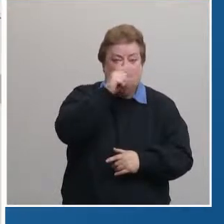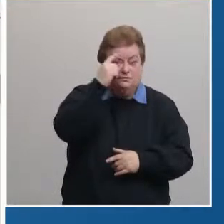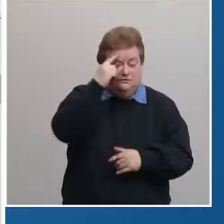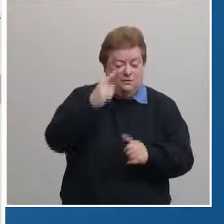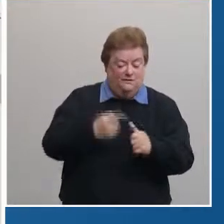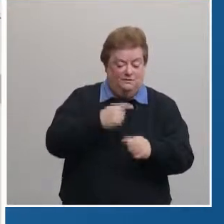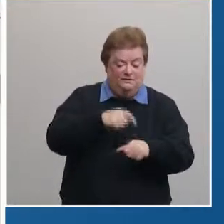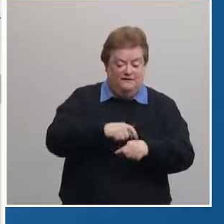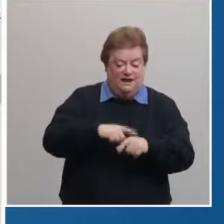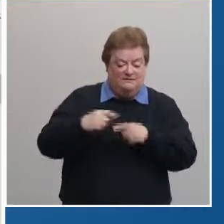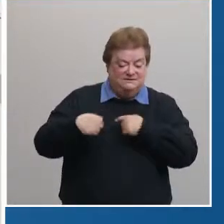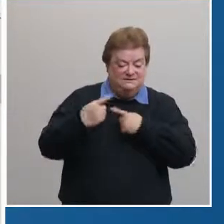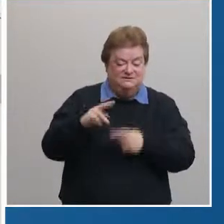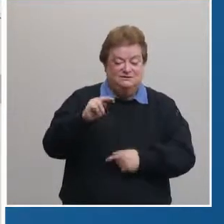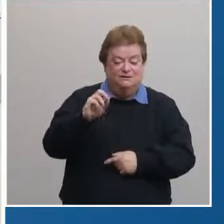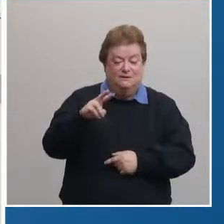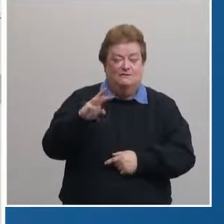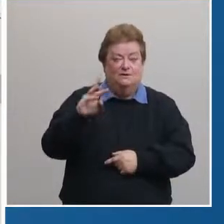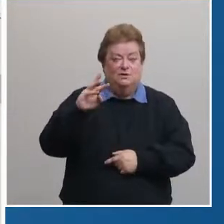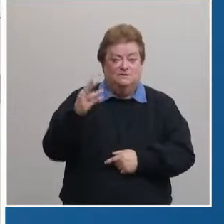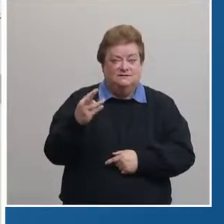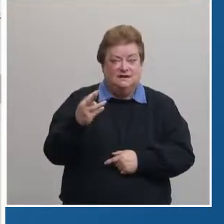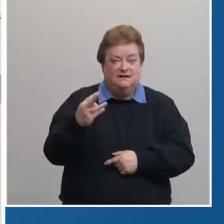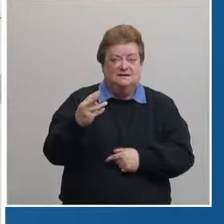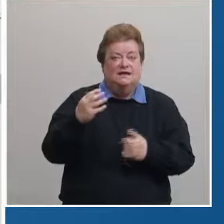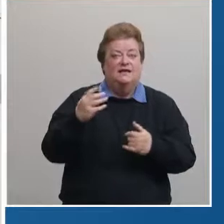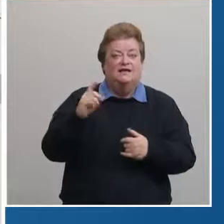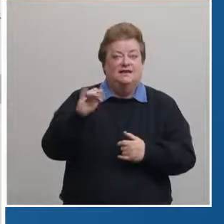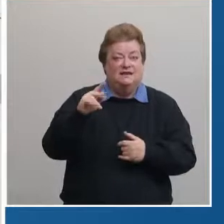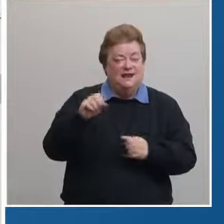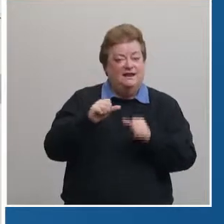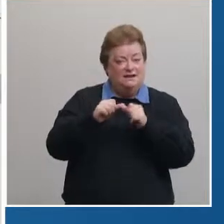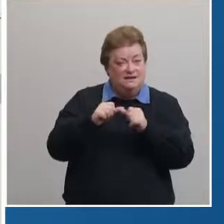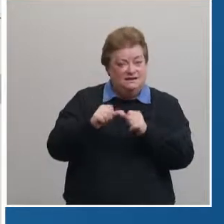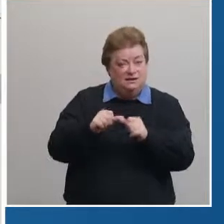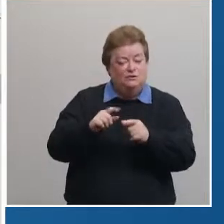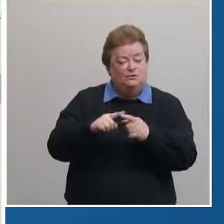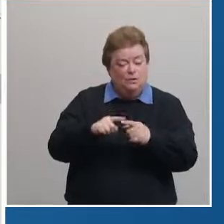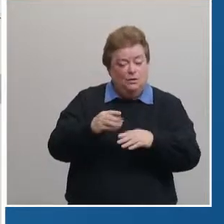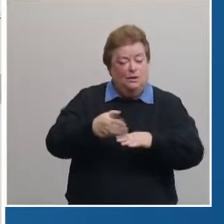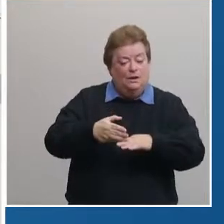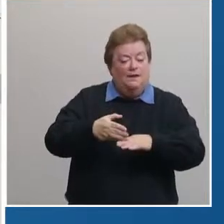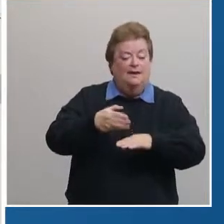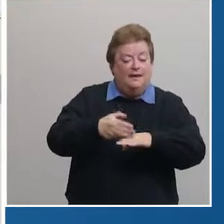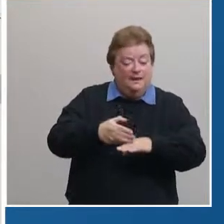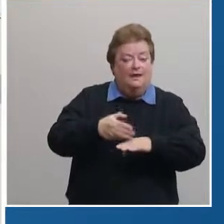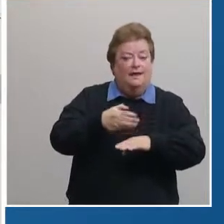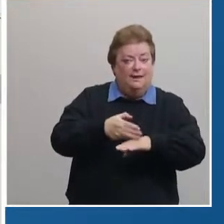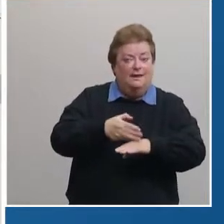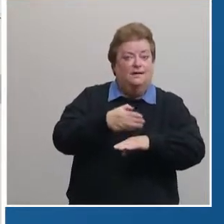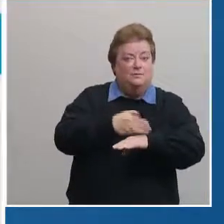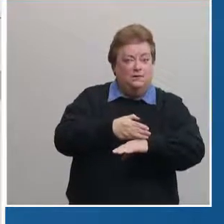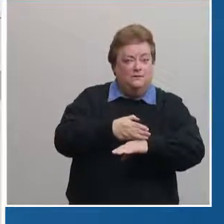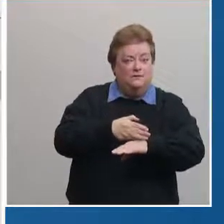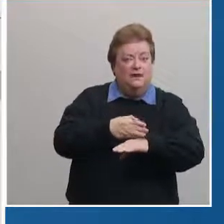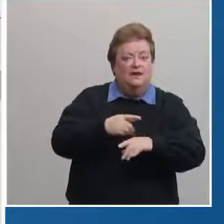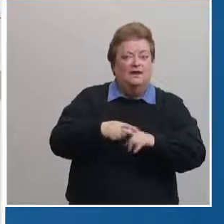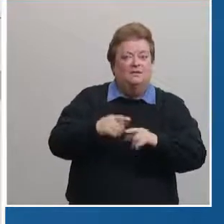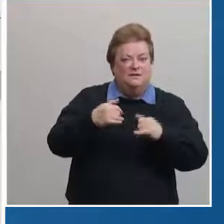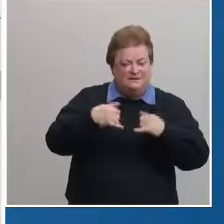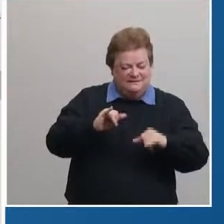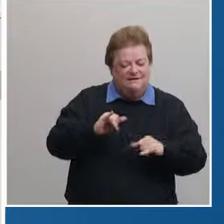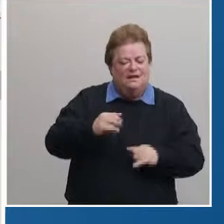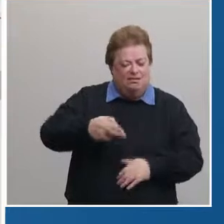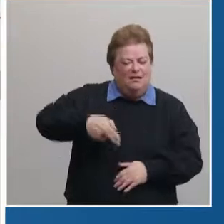since november 6. our local data continues to be on the improving trend and the dial remains in elevated